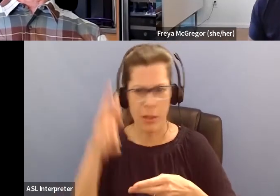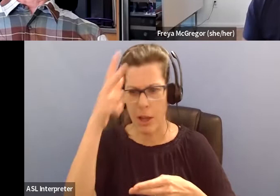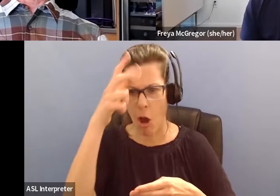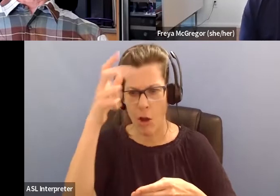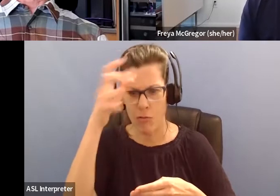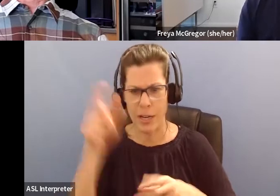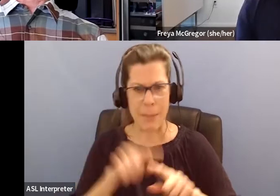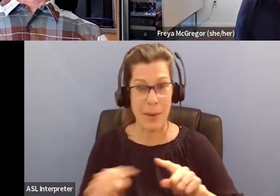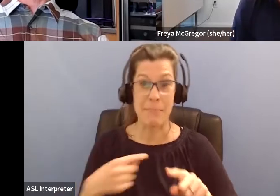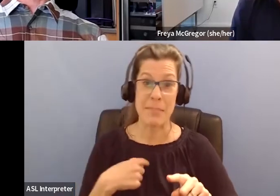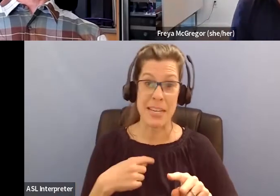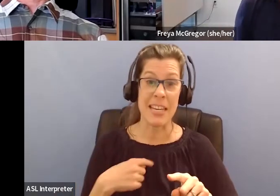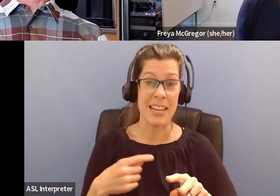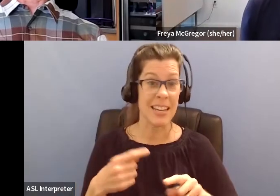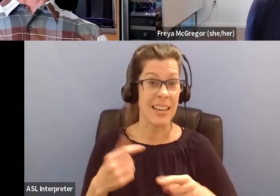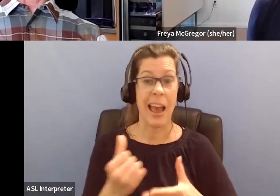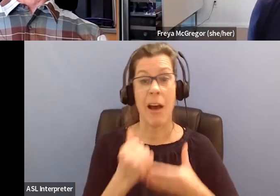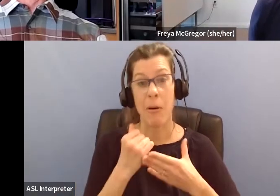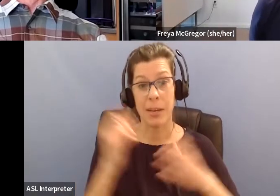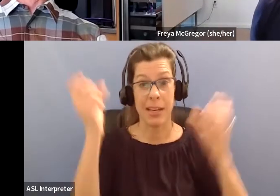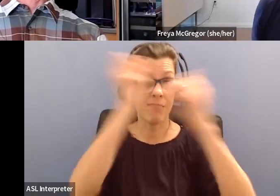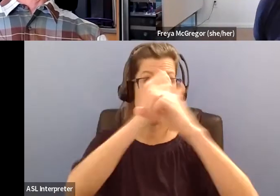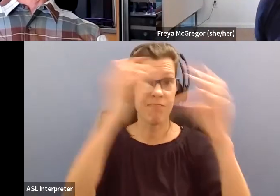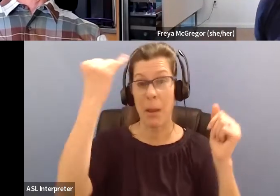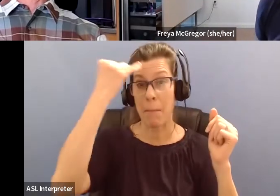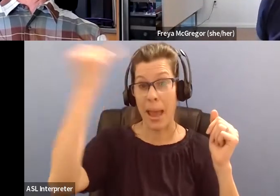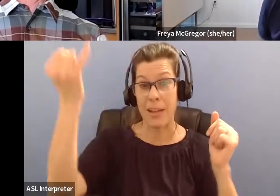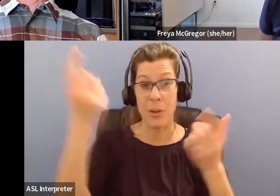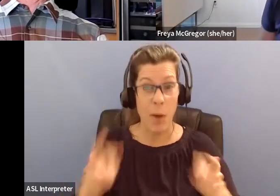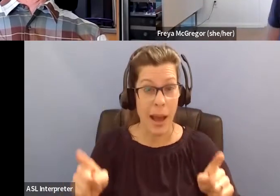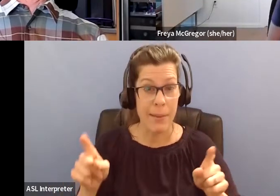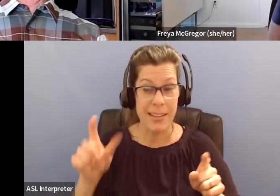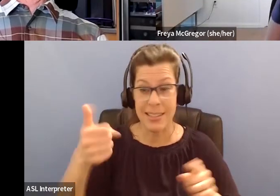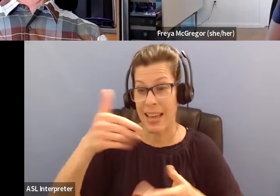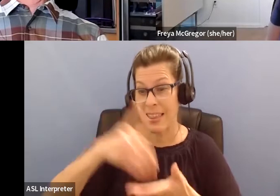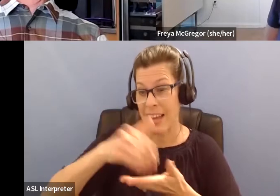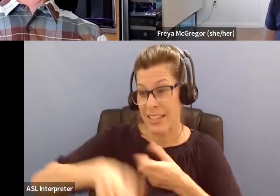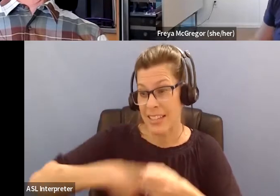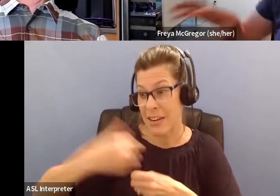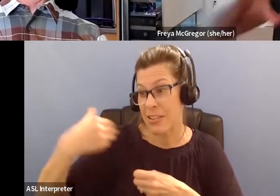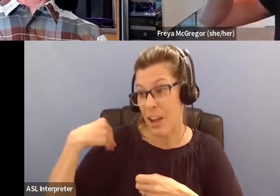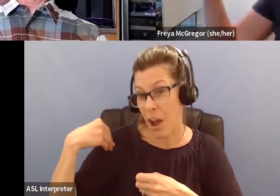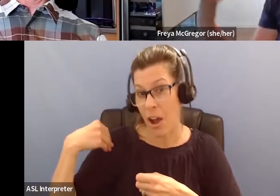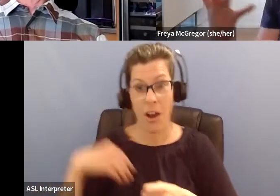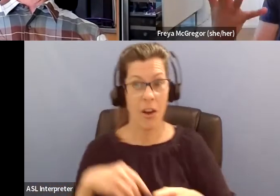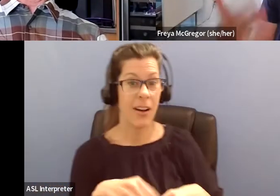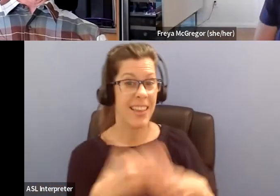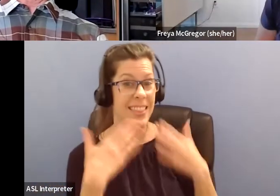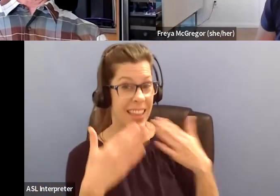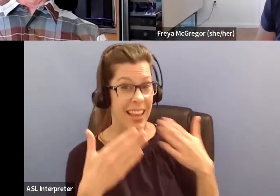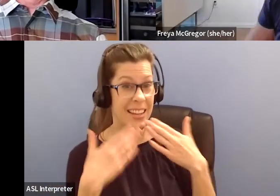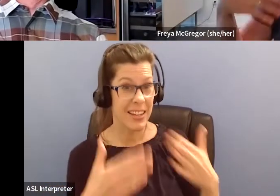That's awesome. Thank you, Paul. You're welcome. I think you could probably convert a few folks to birding just with that